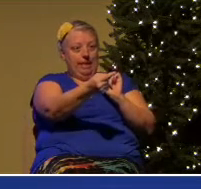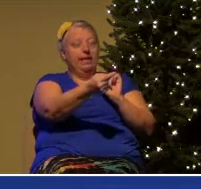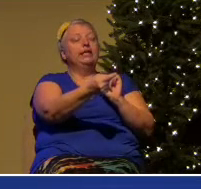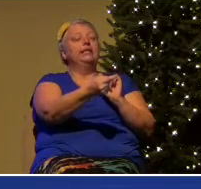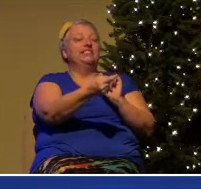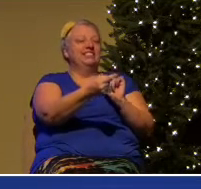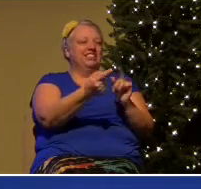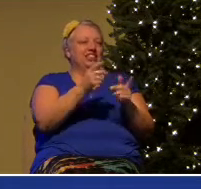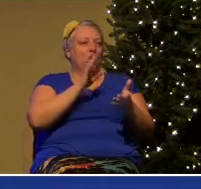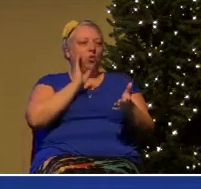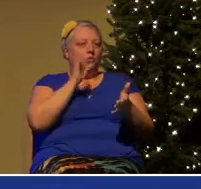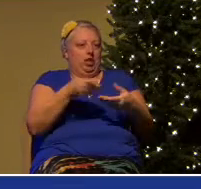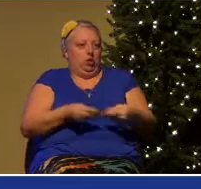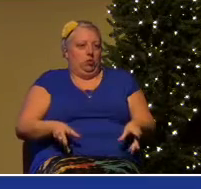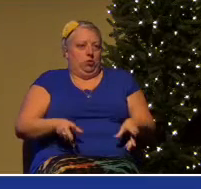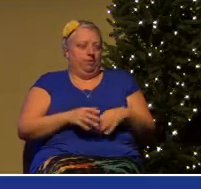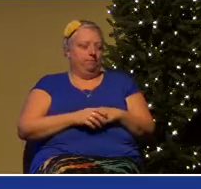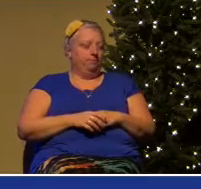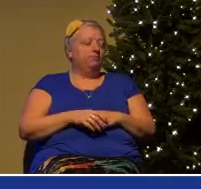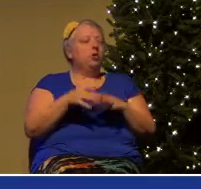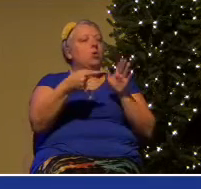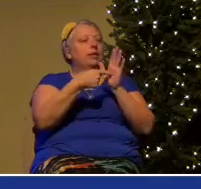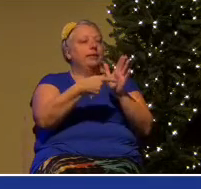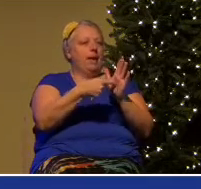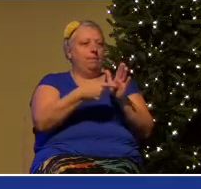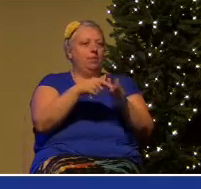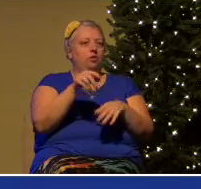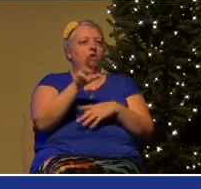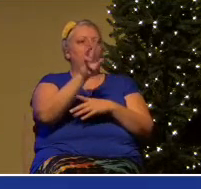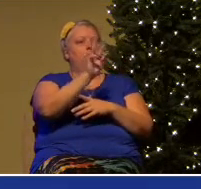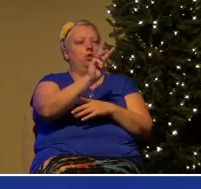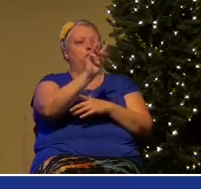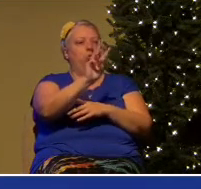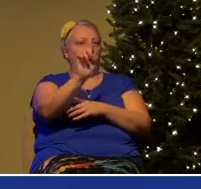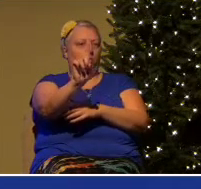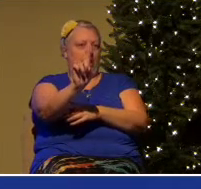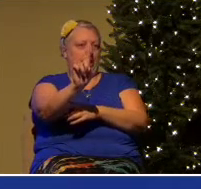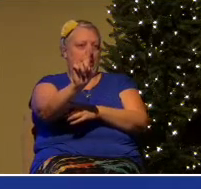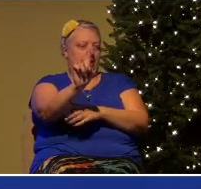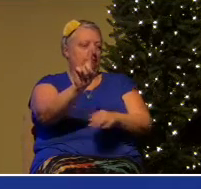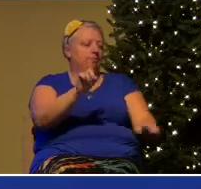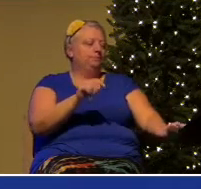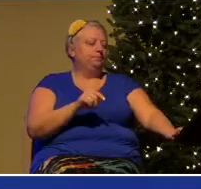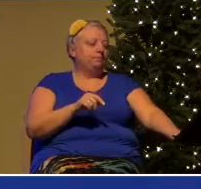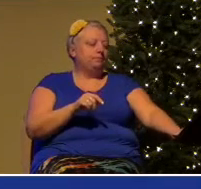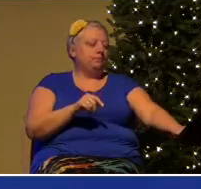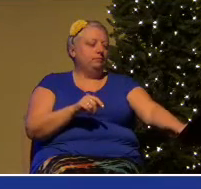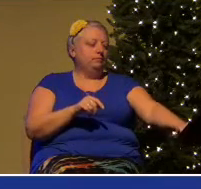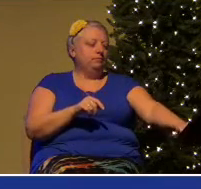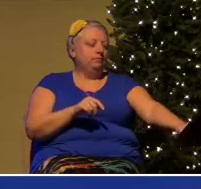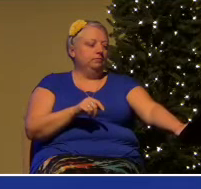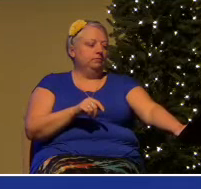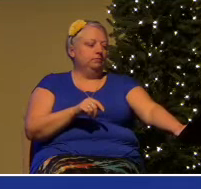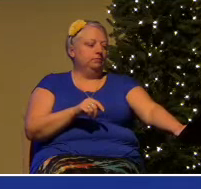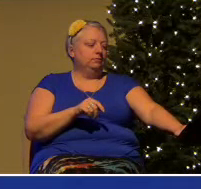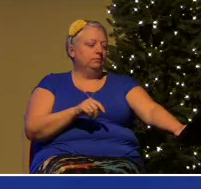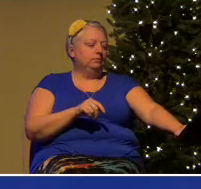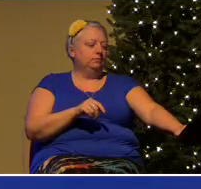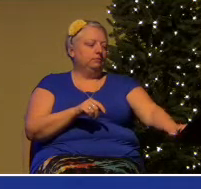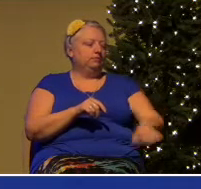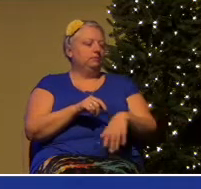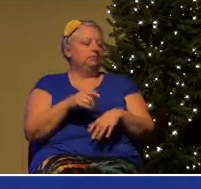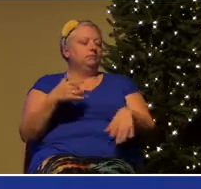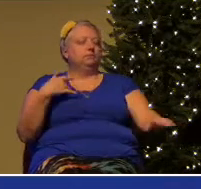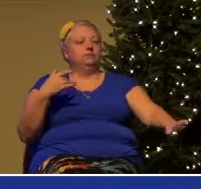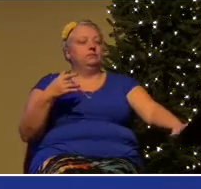Leading up to World War I, battles were generally fought by